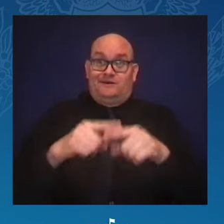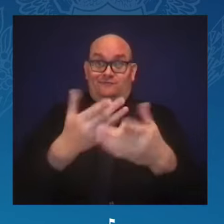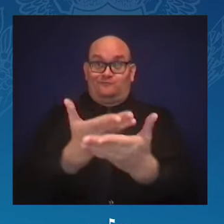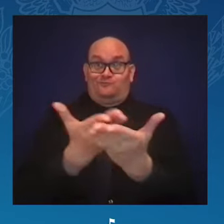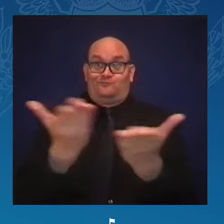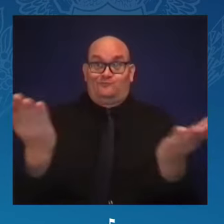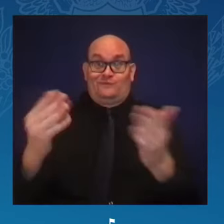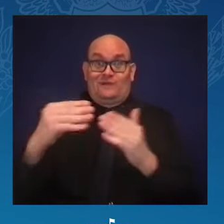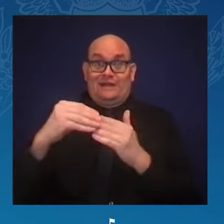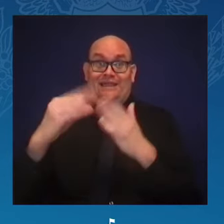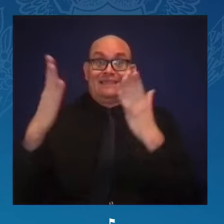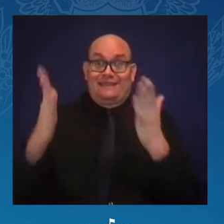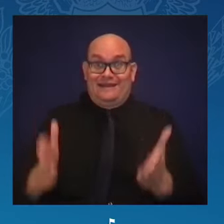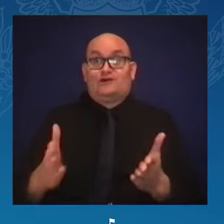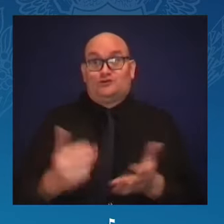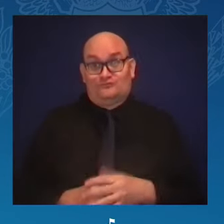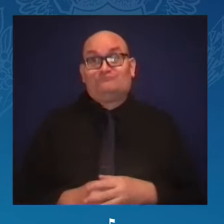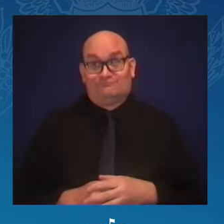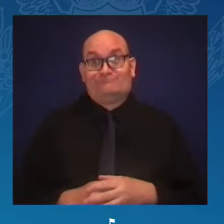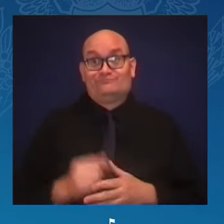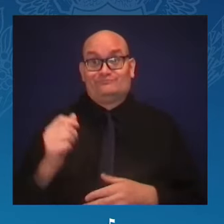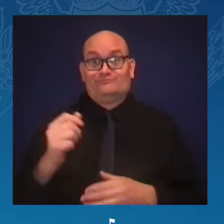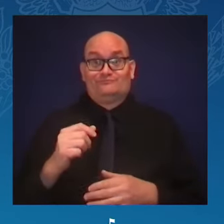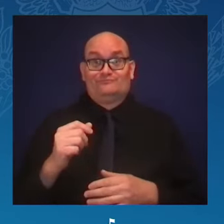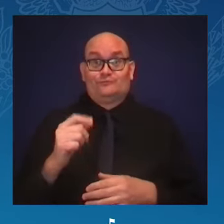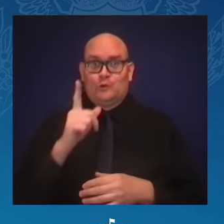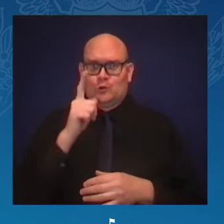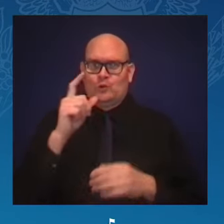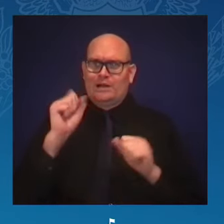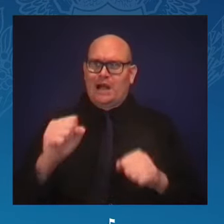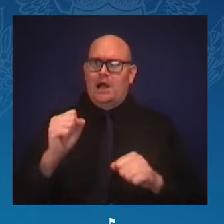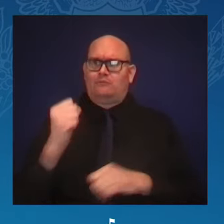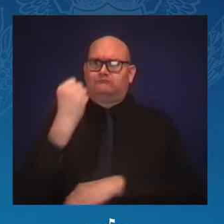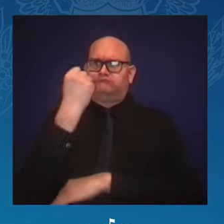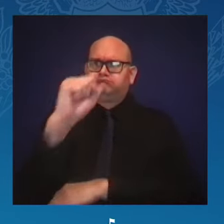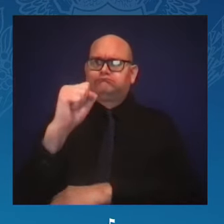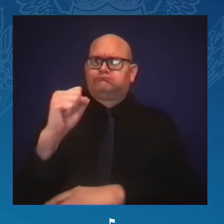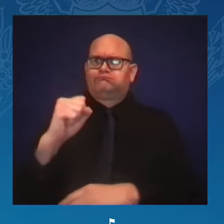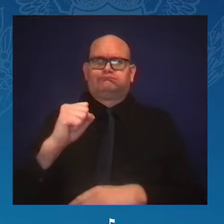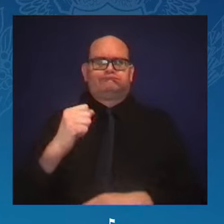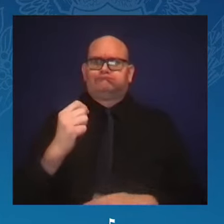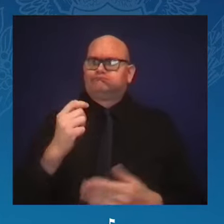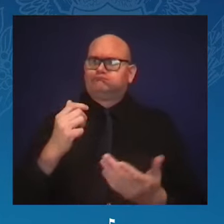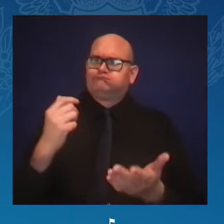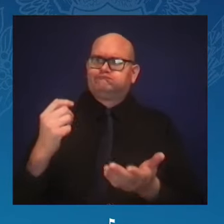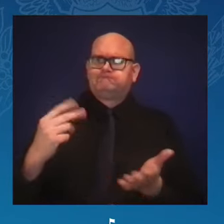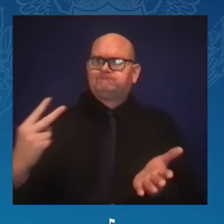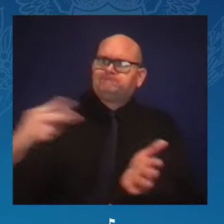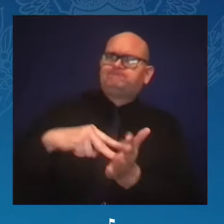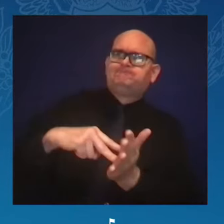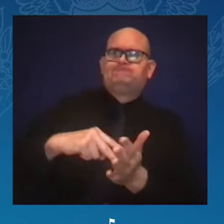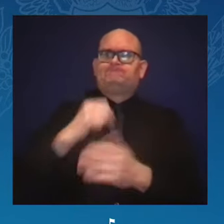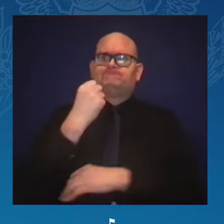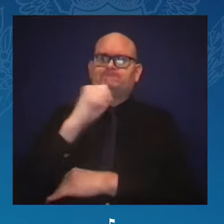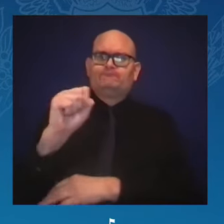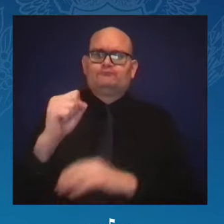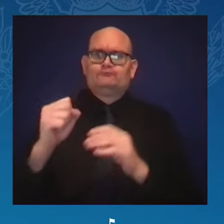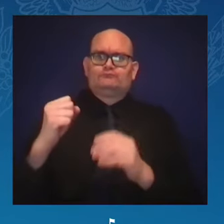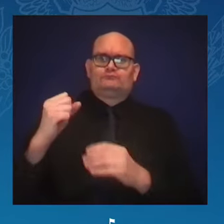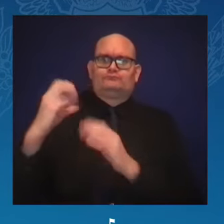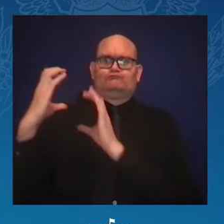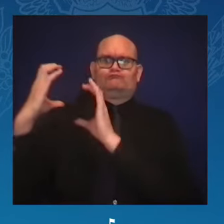those who stand on the great shoulders of the great American leaders